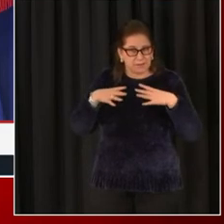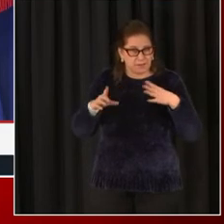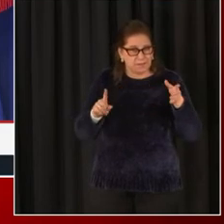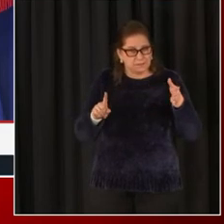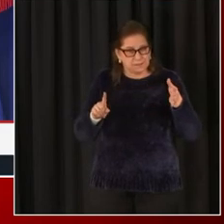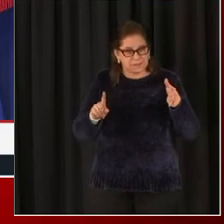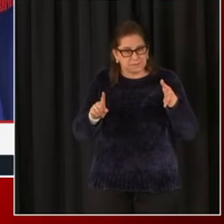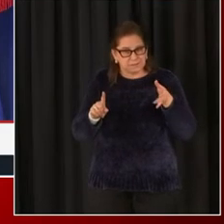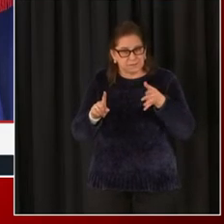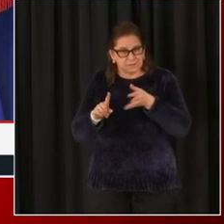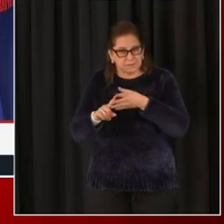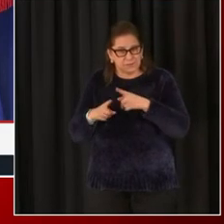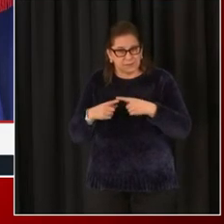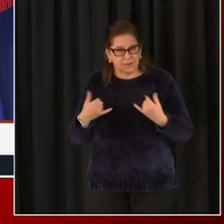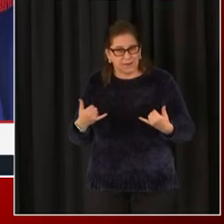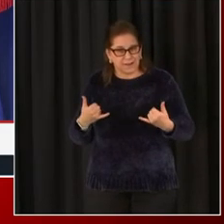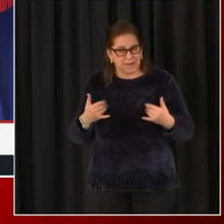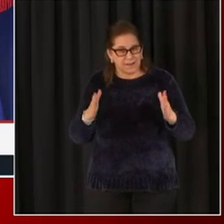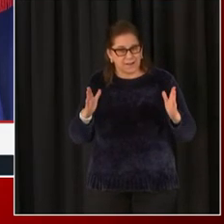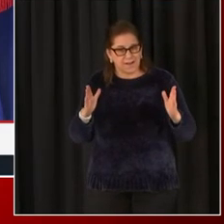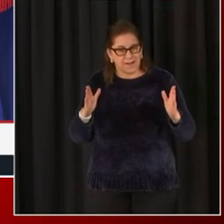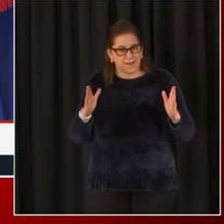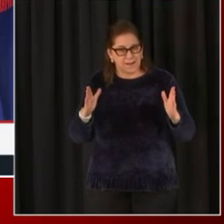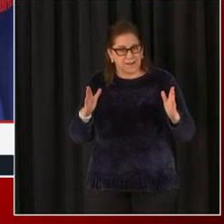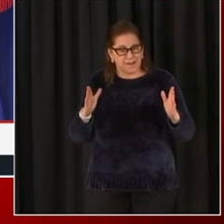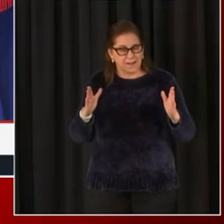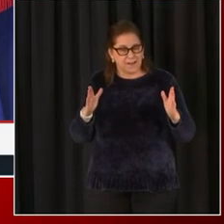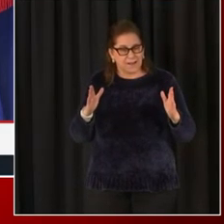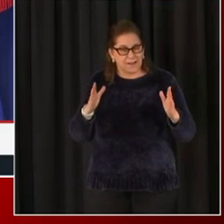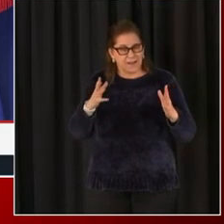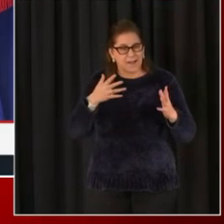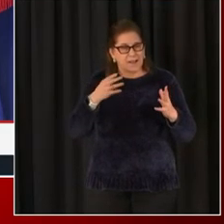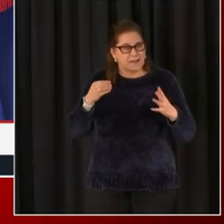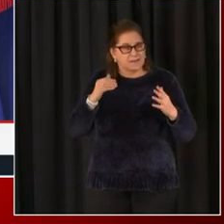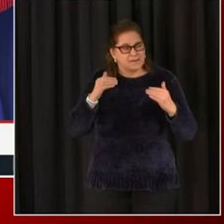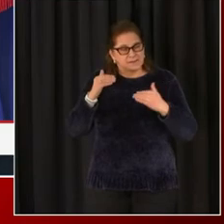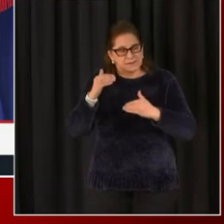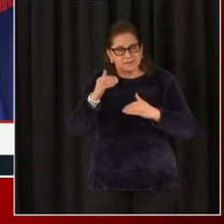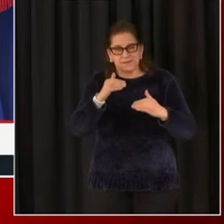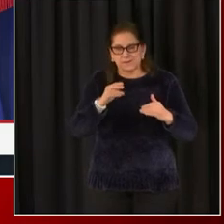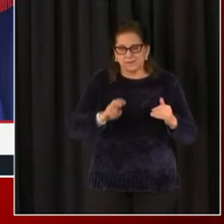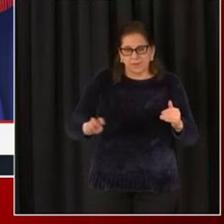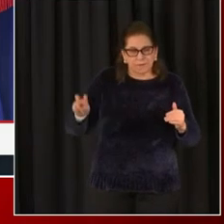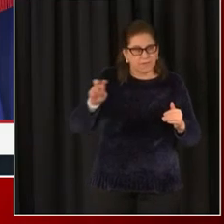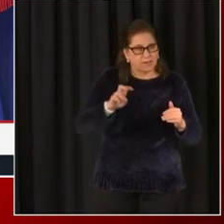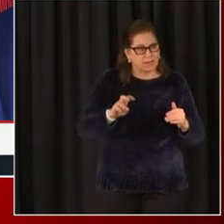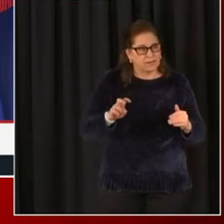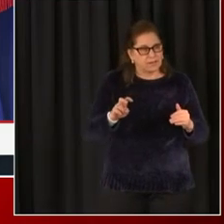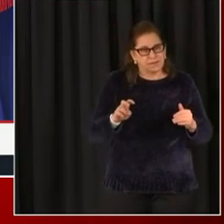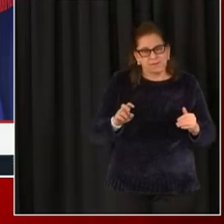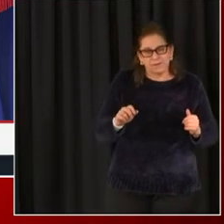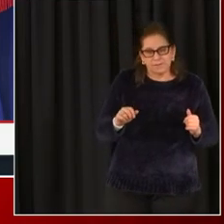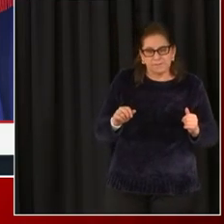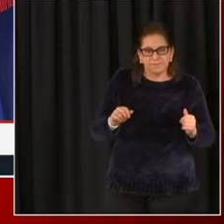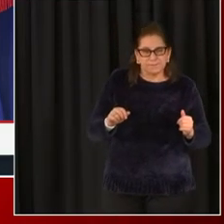where we know that there is, could be more travel and gathering to, to,